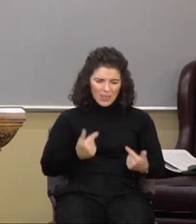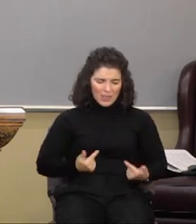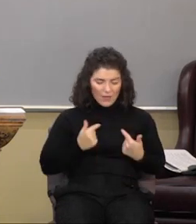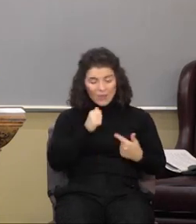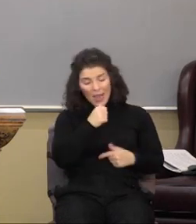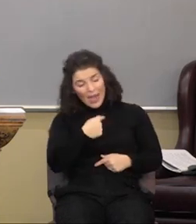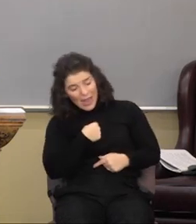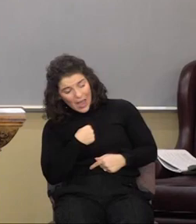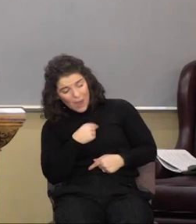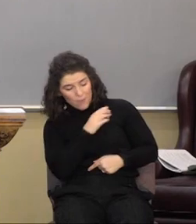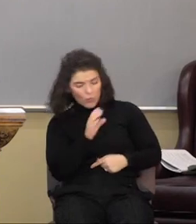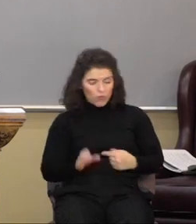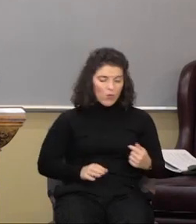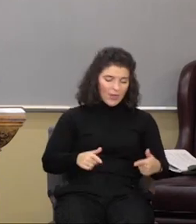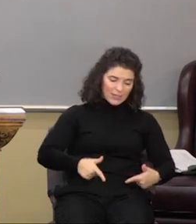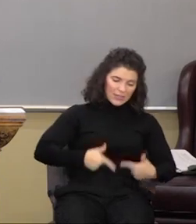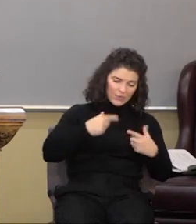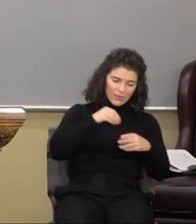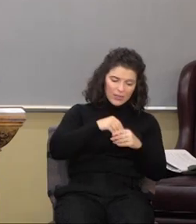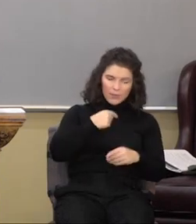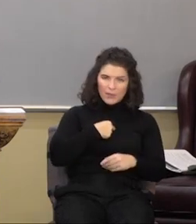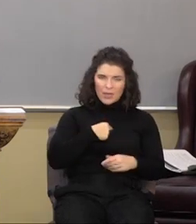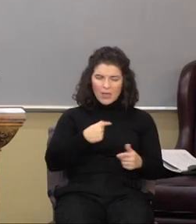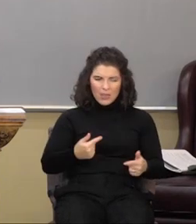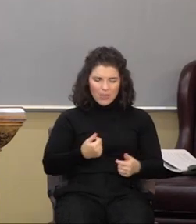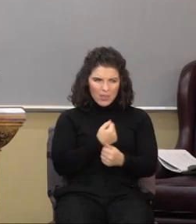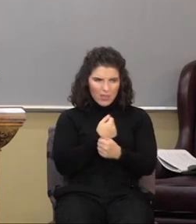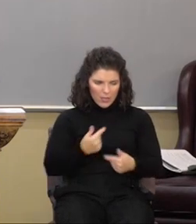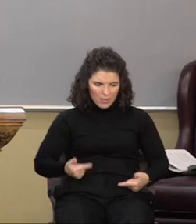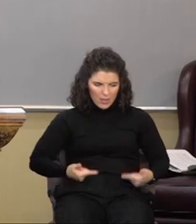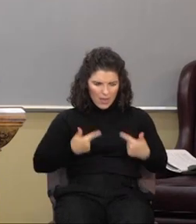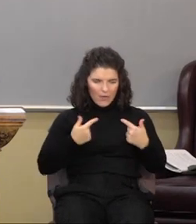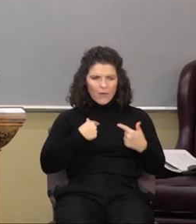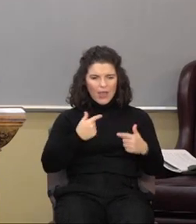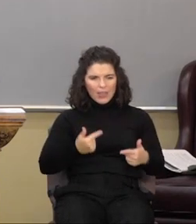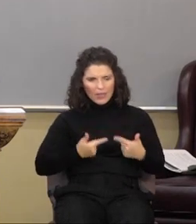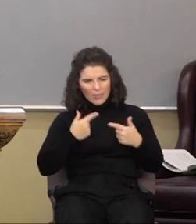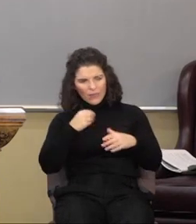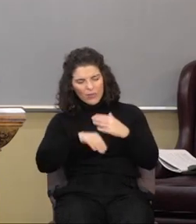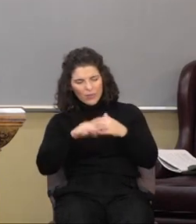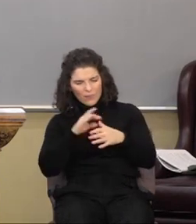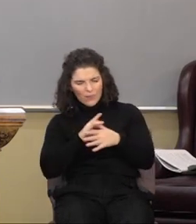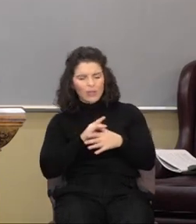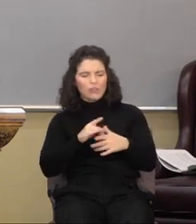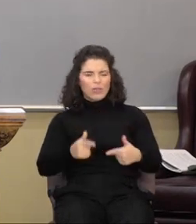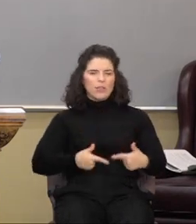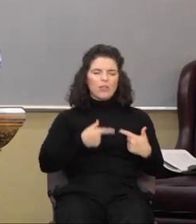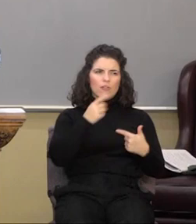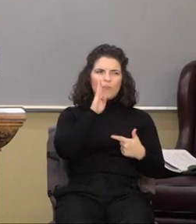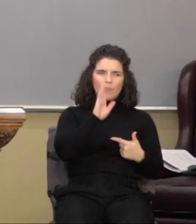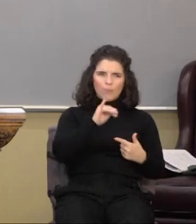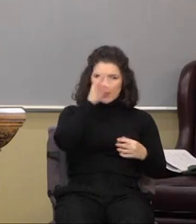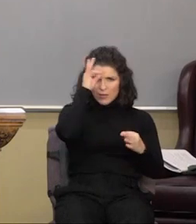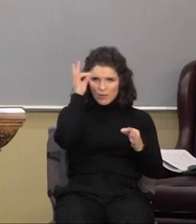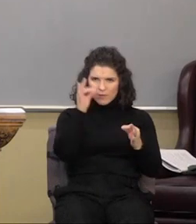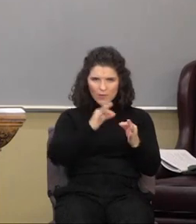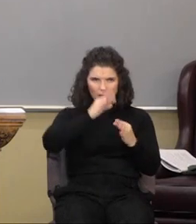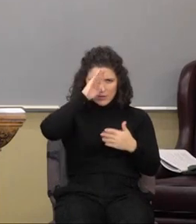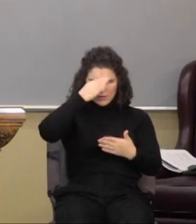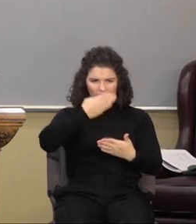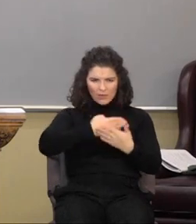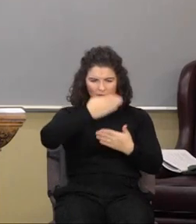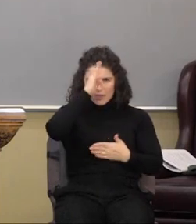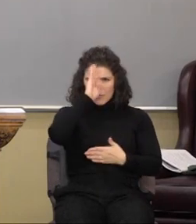but Christ liveth in me and the life which I now live in the flesh. I live by the faith of the son of God who